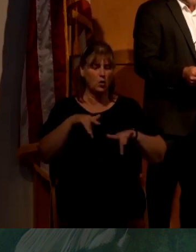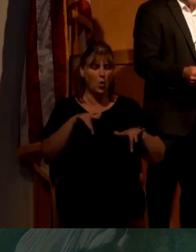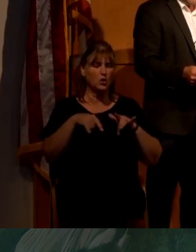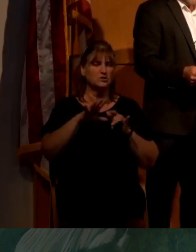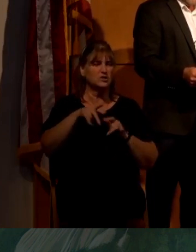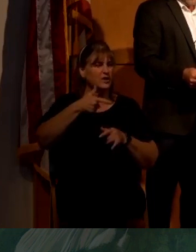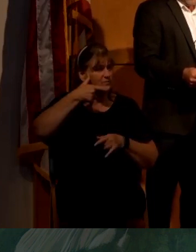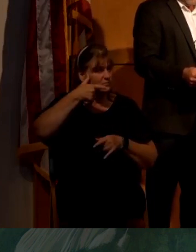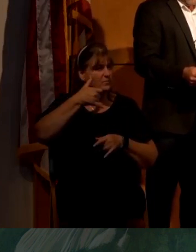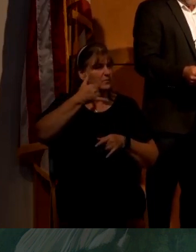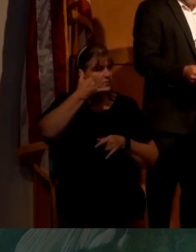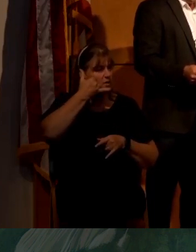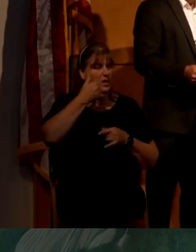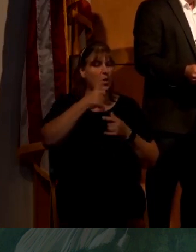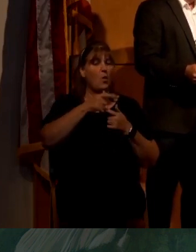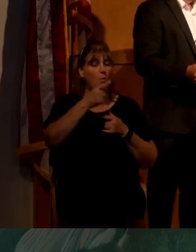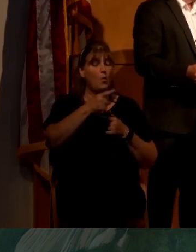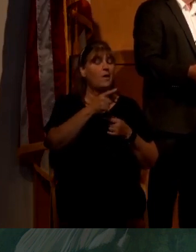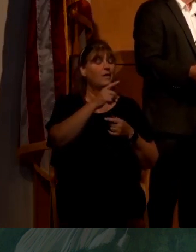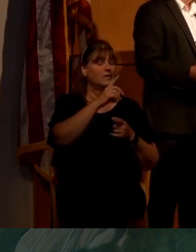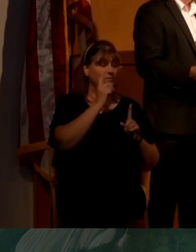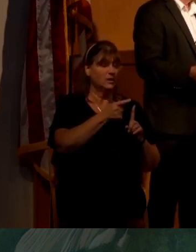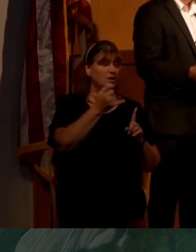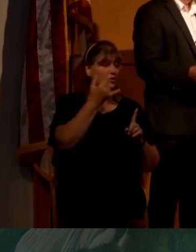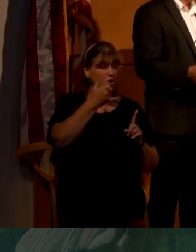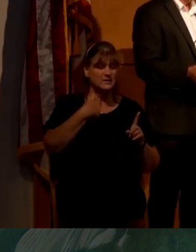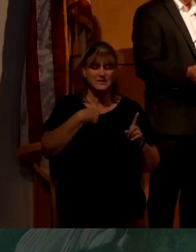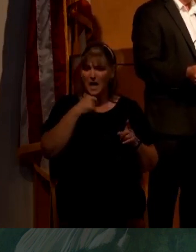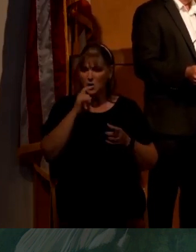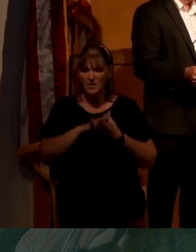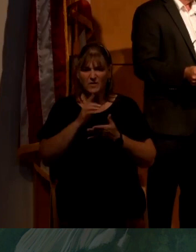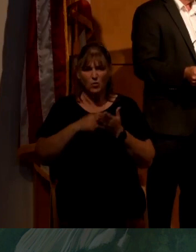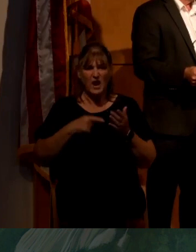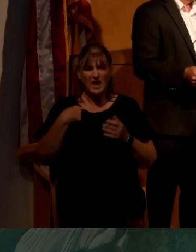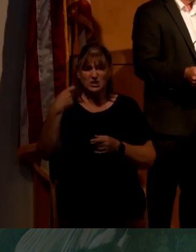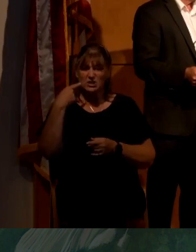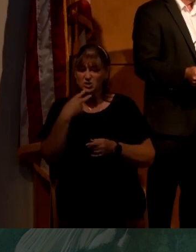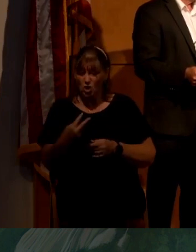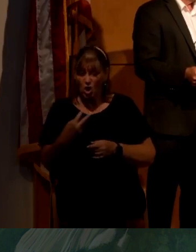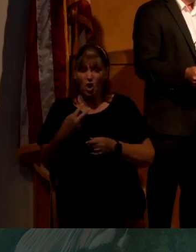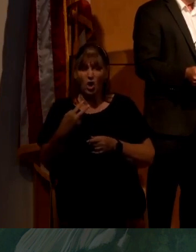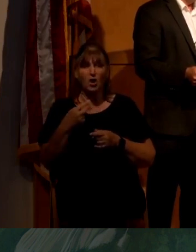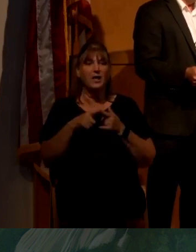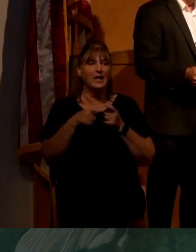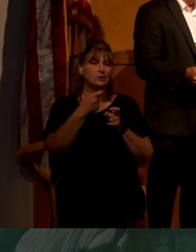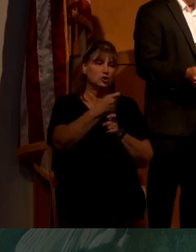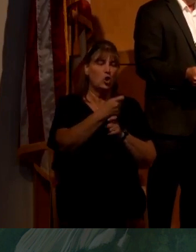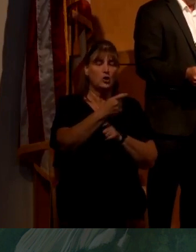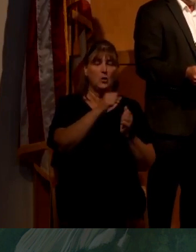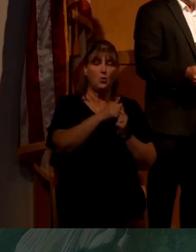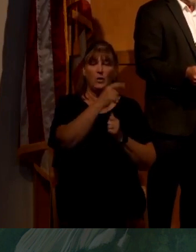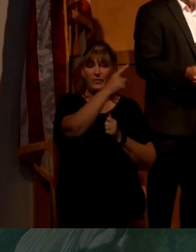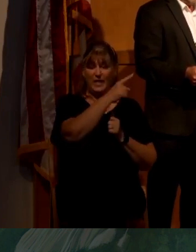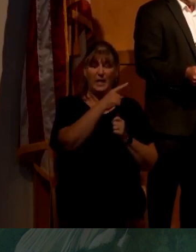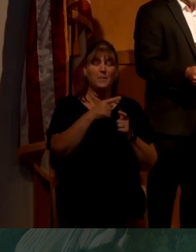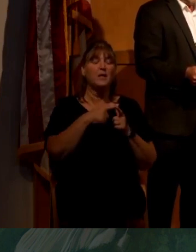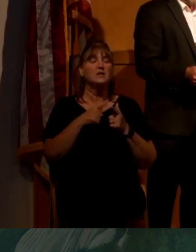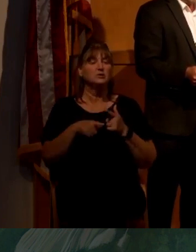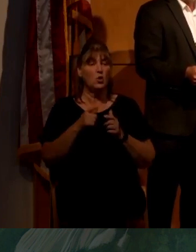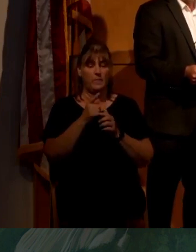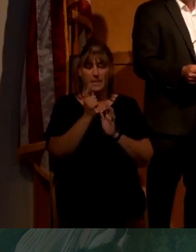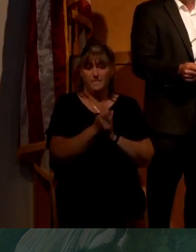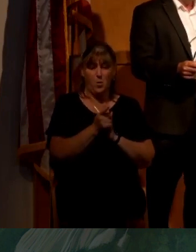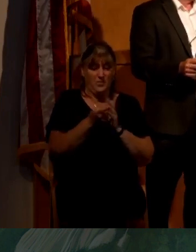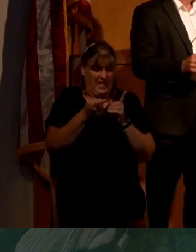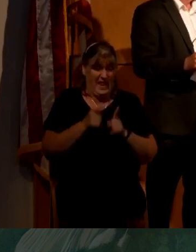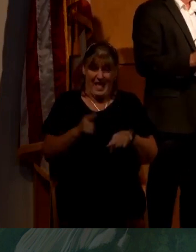of the flight controllers called his girlfriend. And she said, I don't believe what I just saw, maybe half joking, maybe not, but this was born the moment it